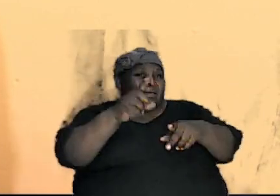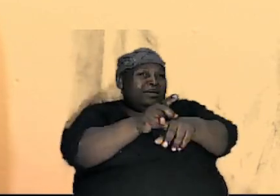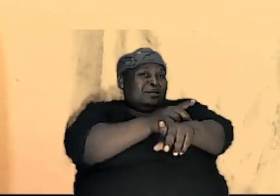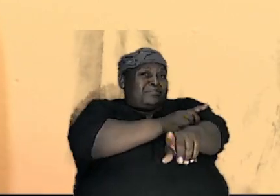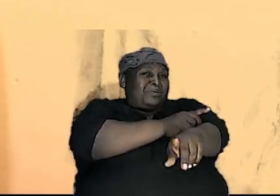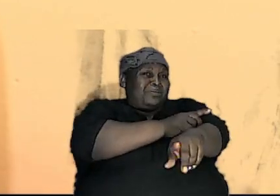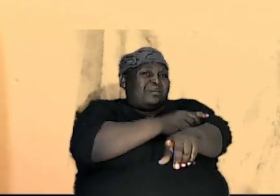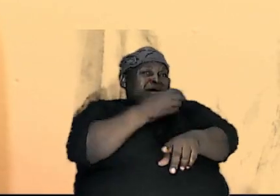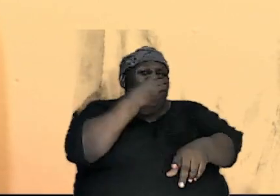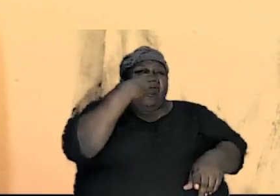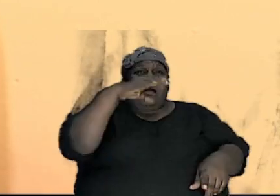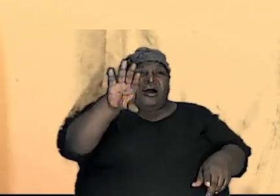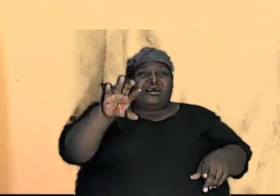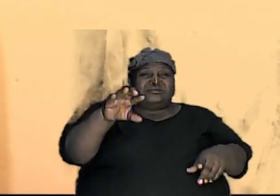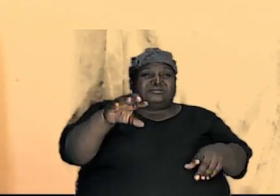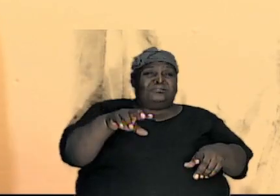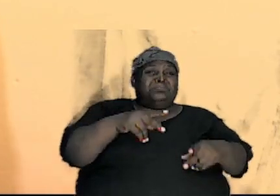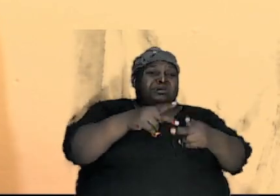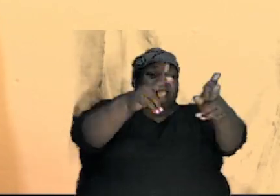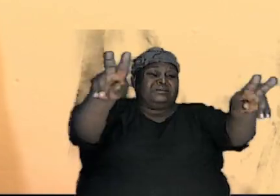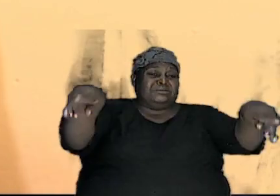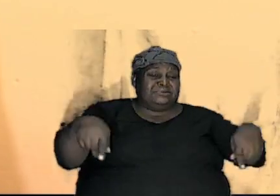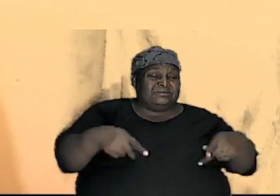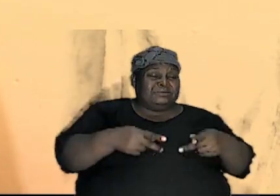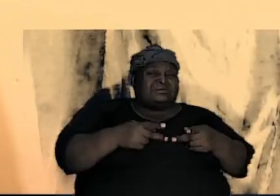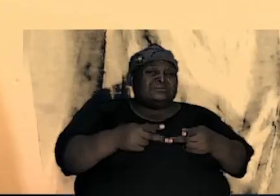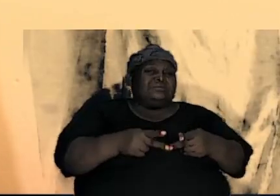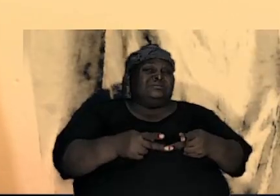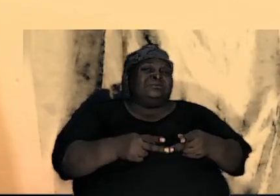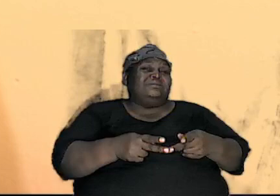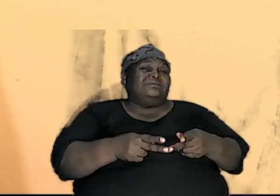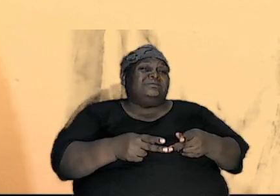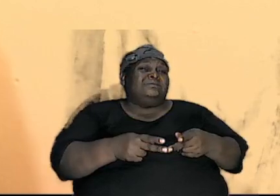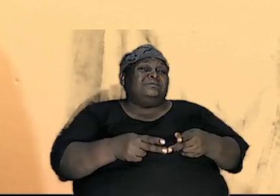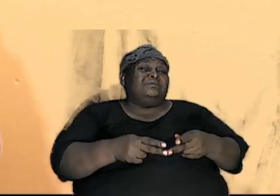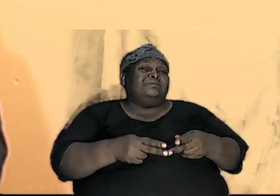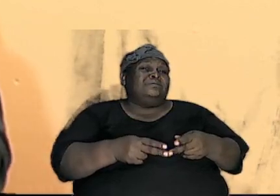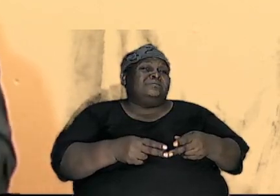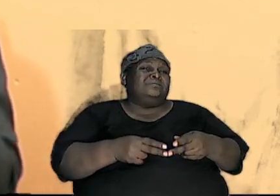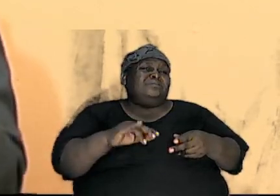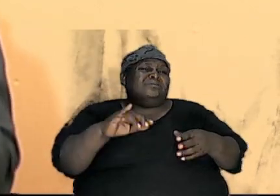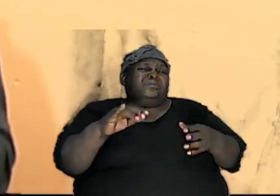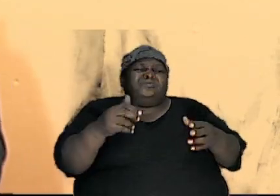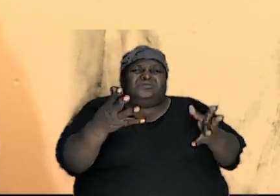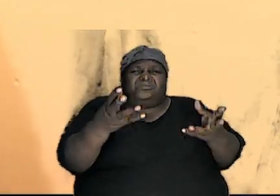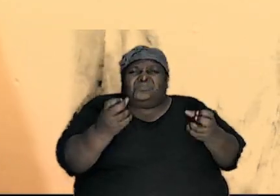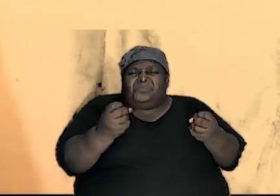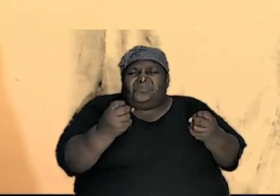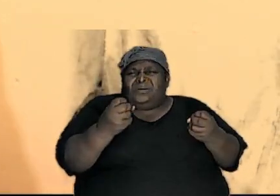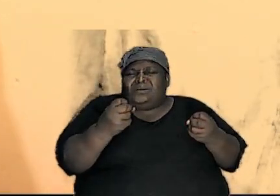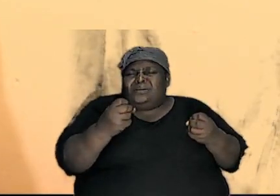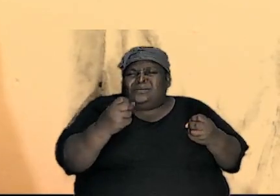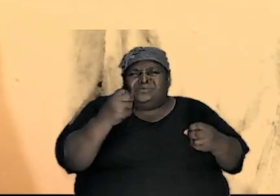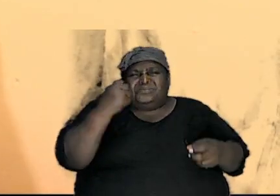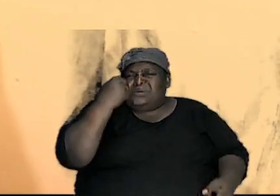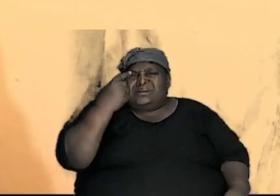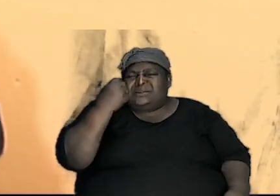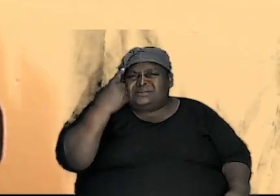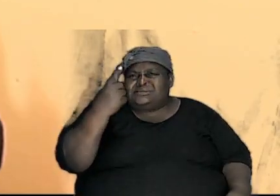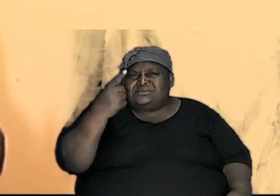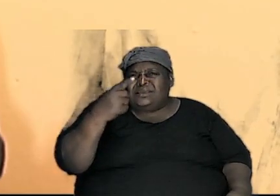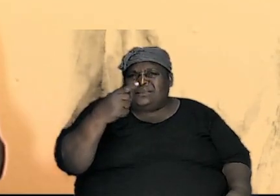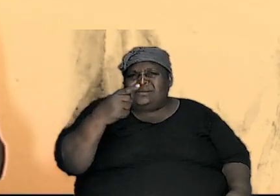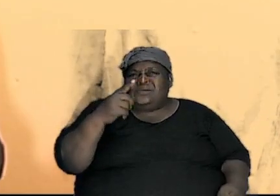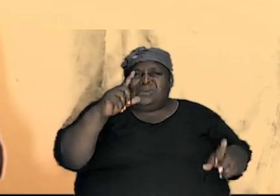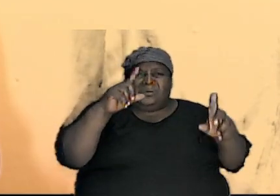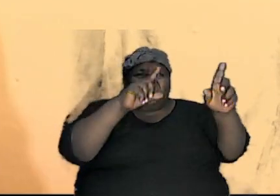hot areas mainly and you know I just want to understand it is the question that is